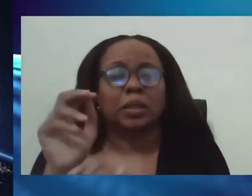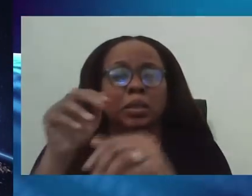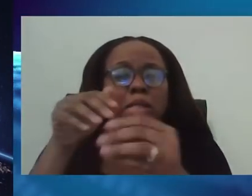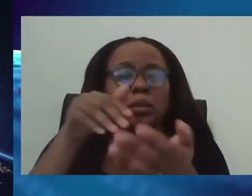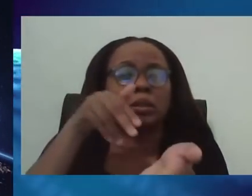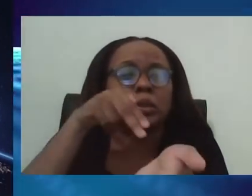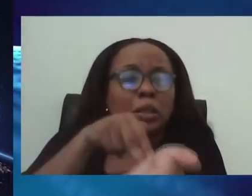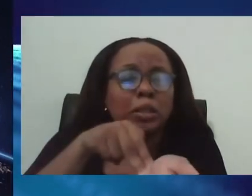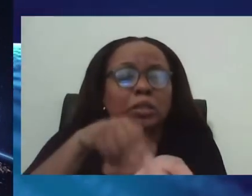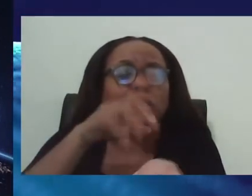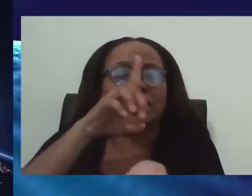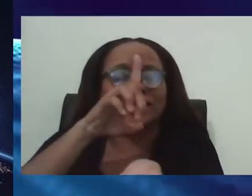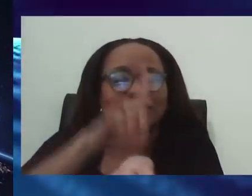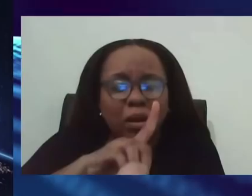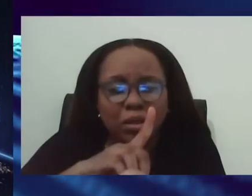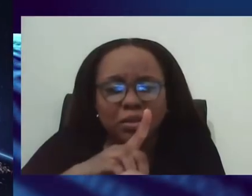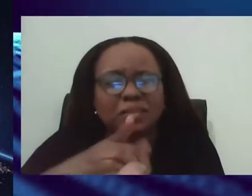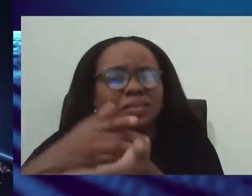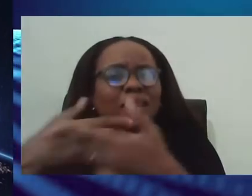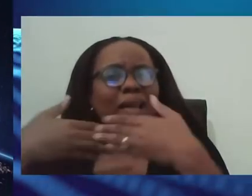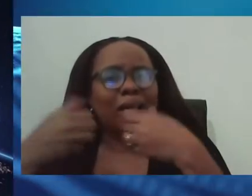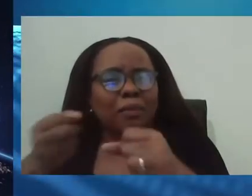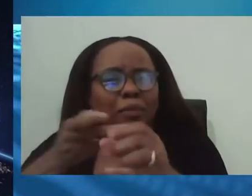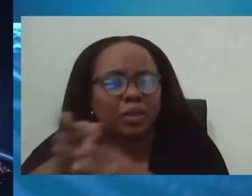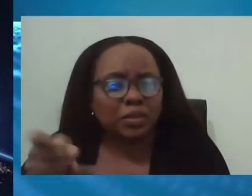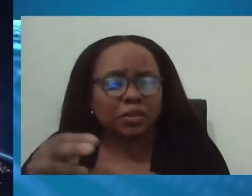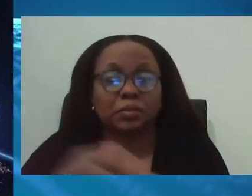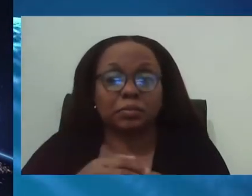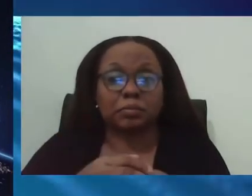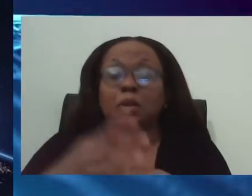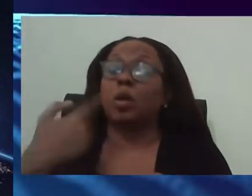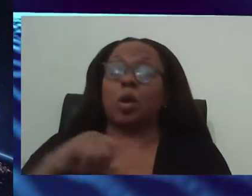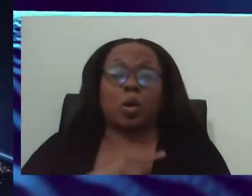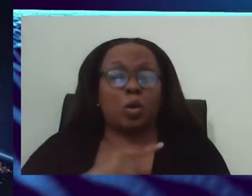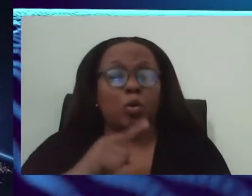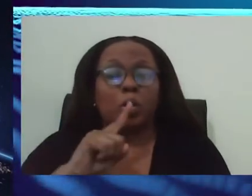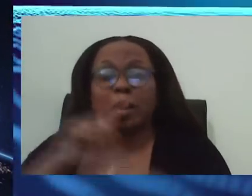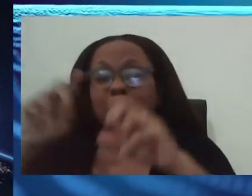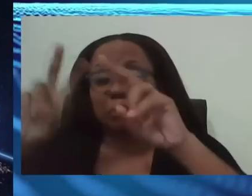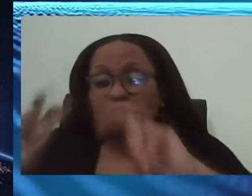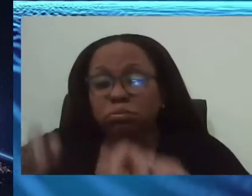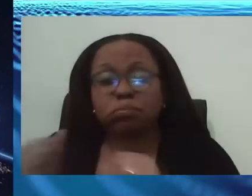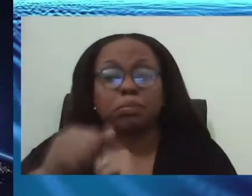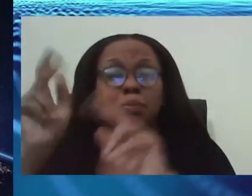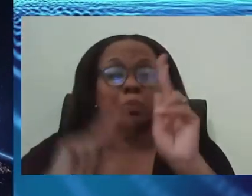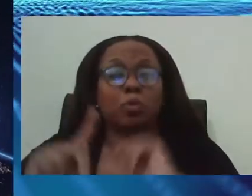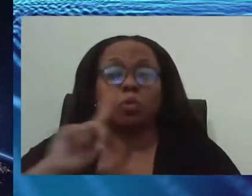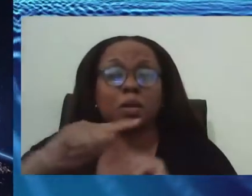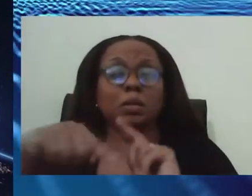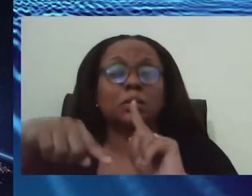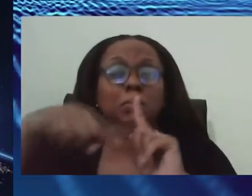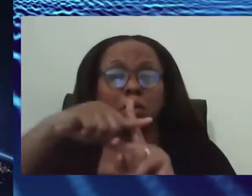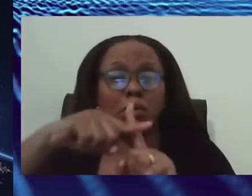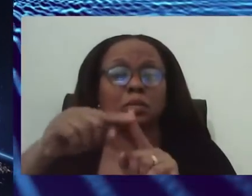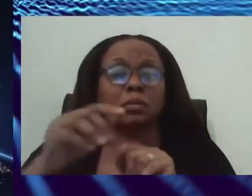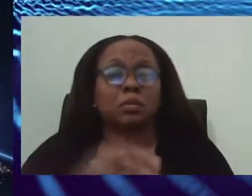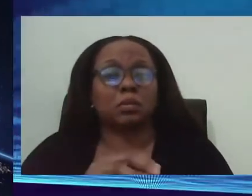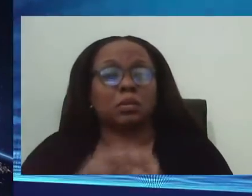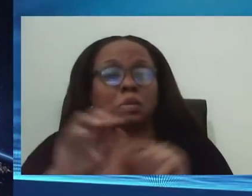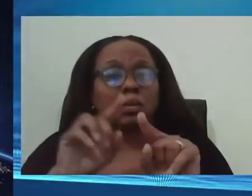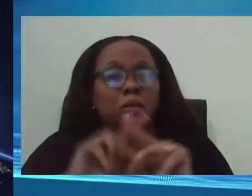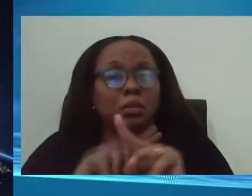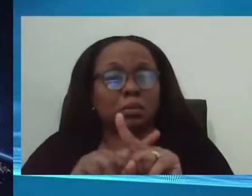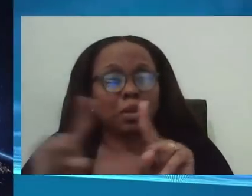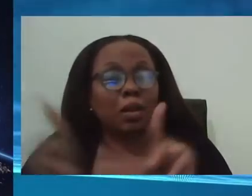who were COVID positive first. Now, along the way, we are going to meet persons who are COVID negative who are interacting with